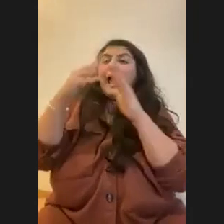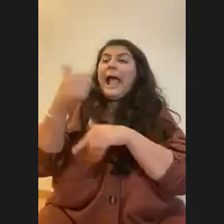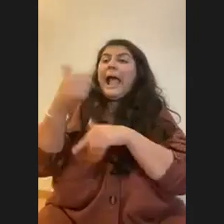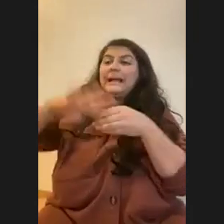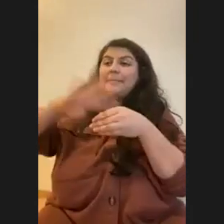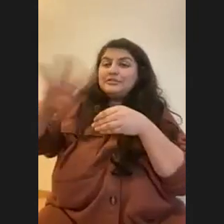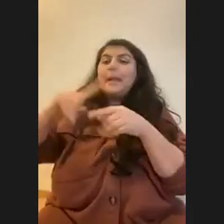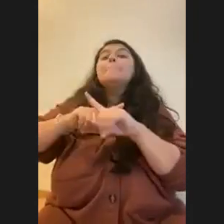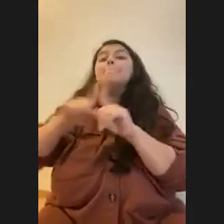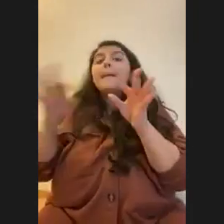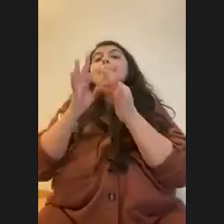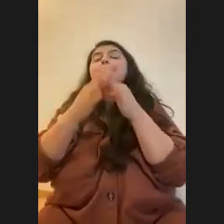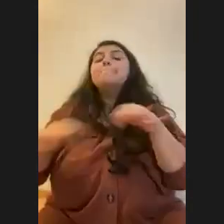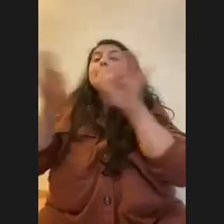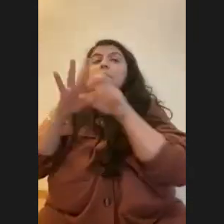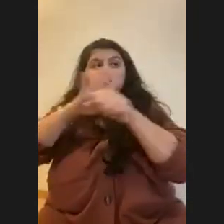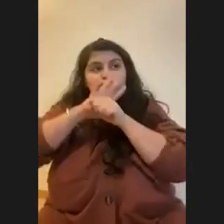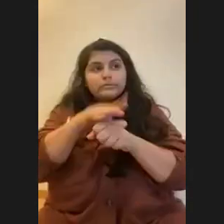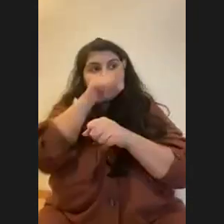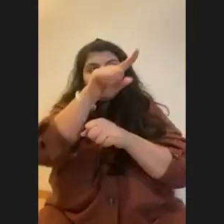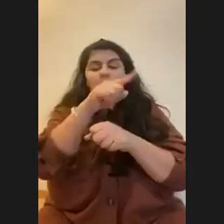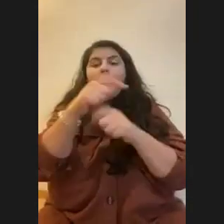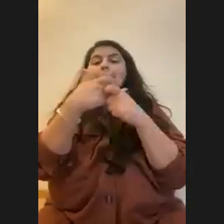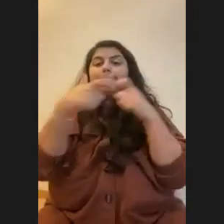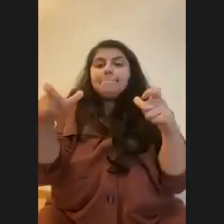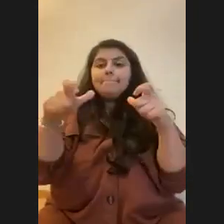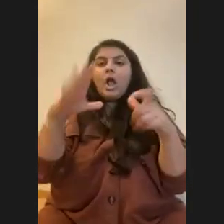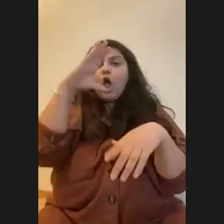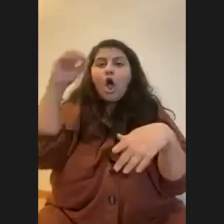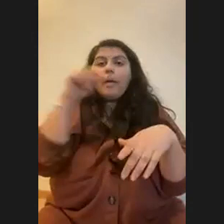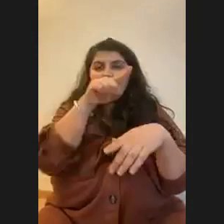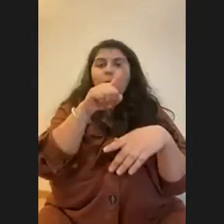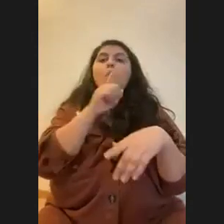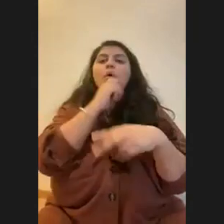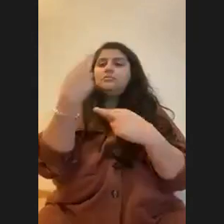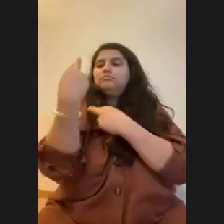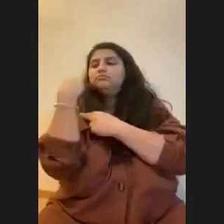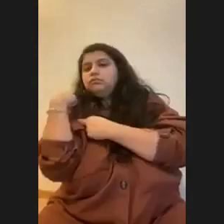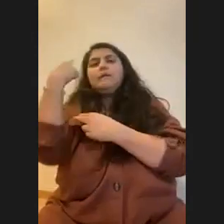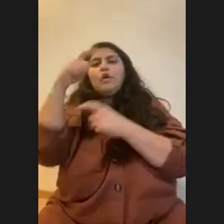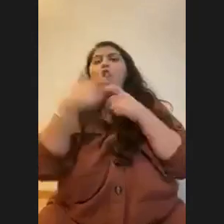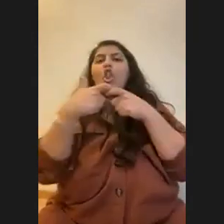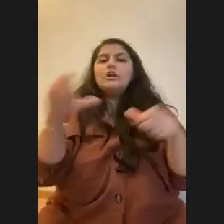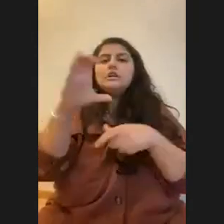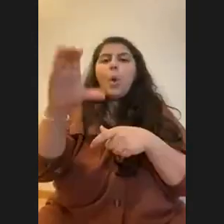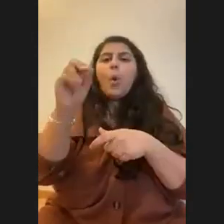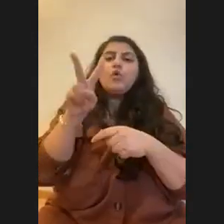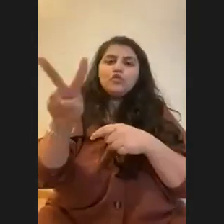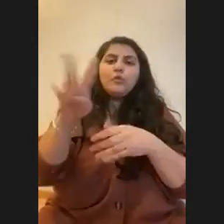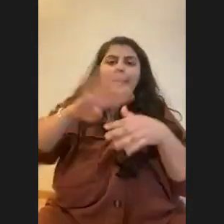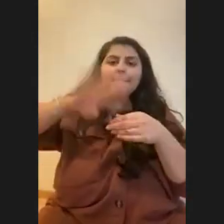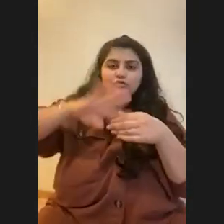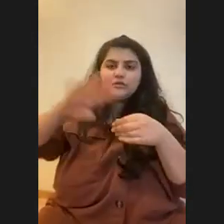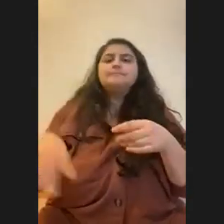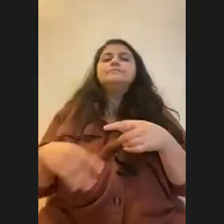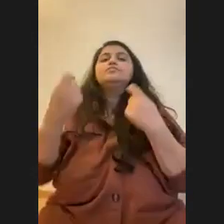pressure on these big corporations and the people really responsible for these large CO2 emissions, like the more we can do to try and